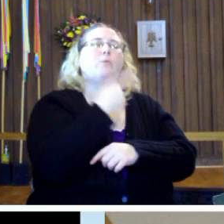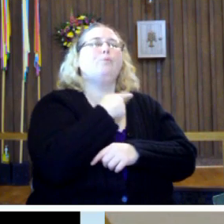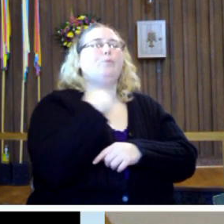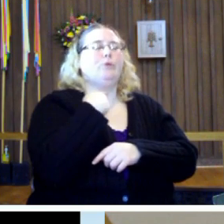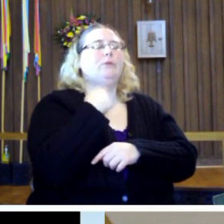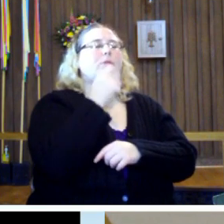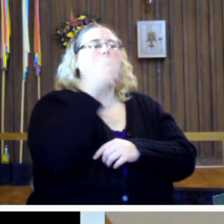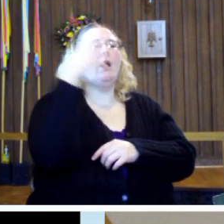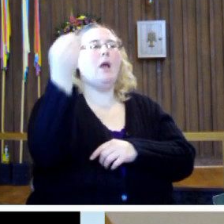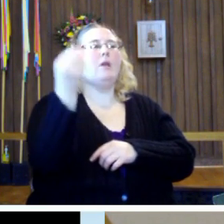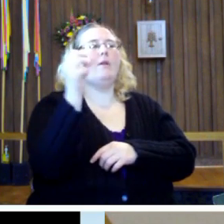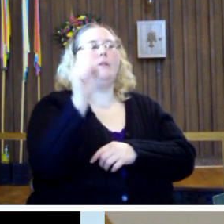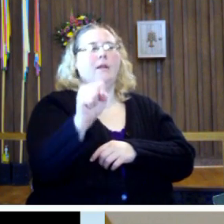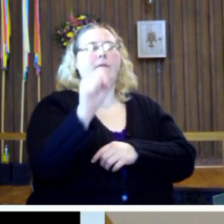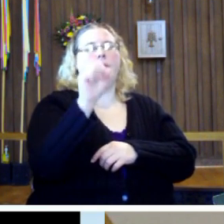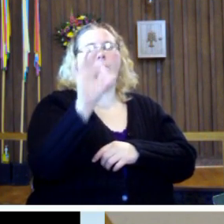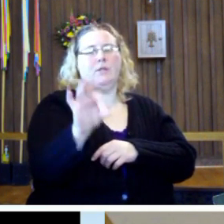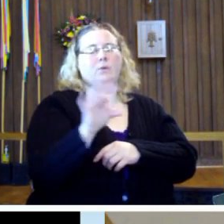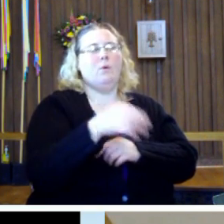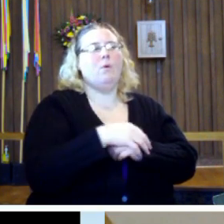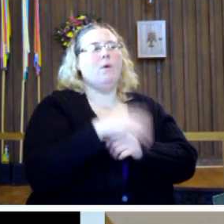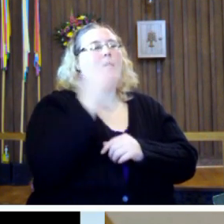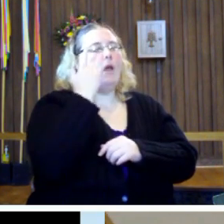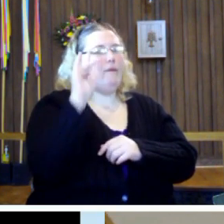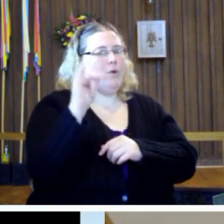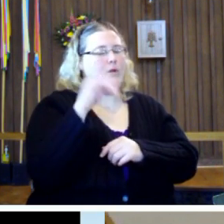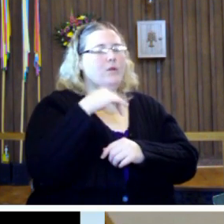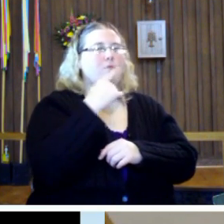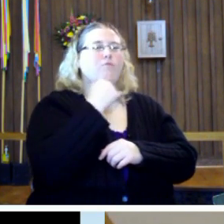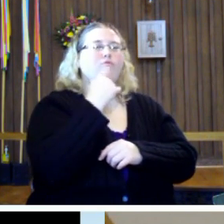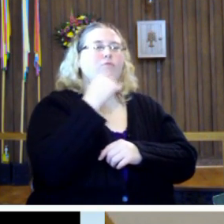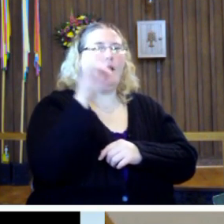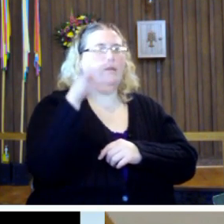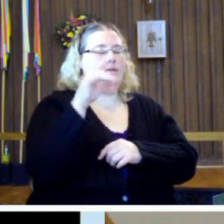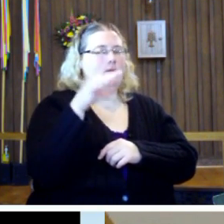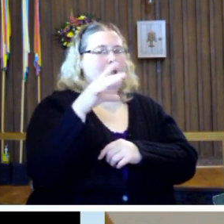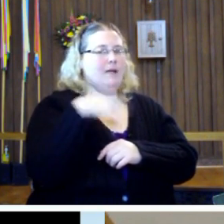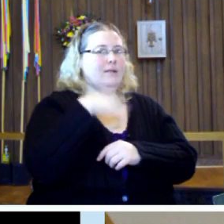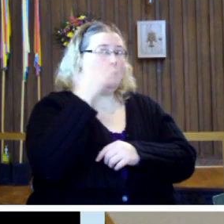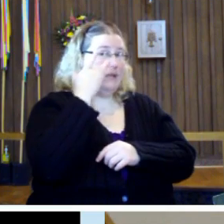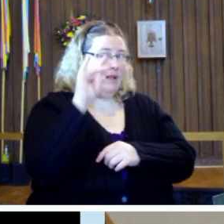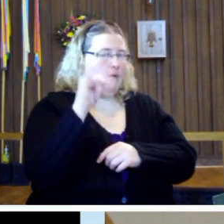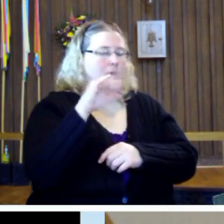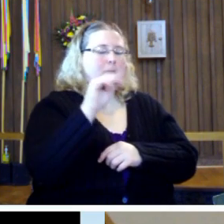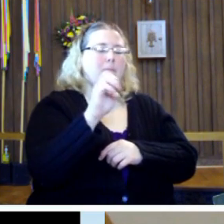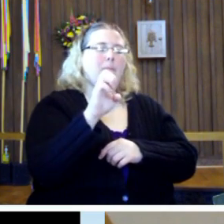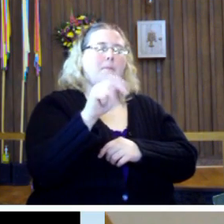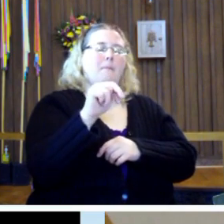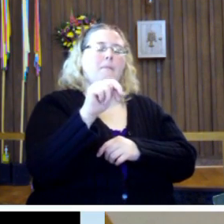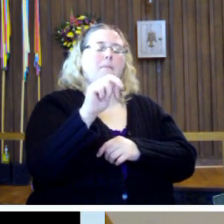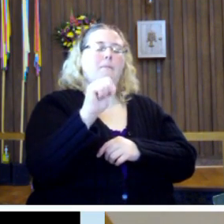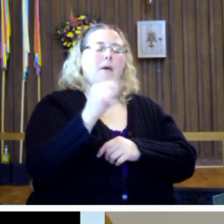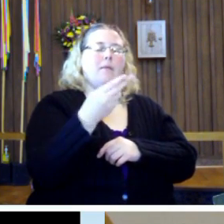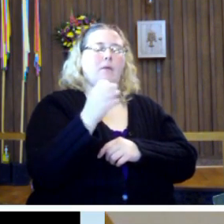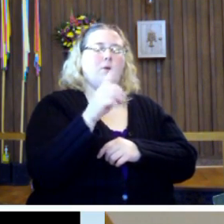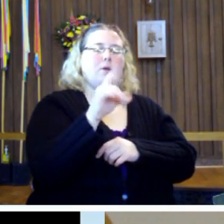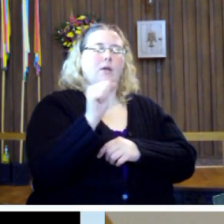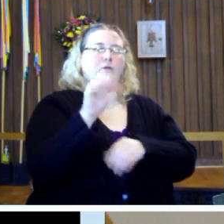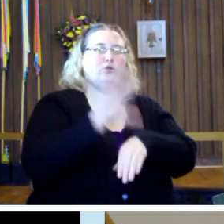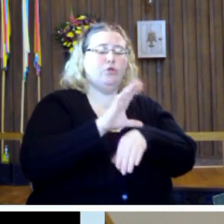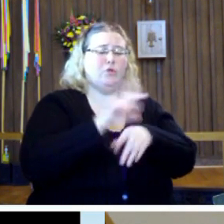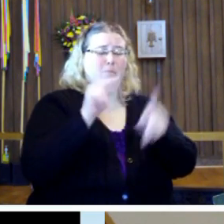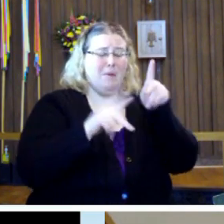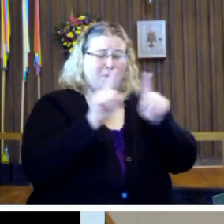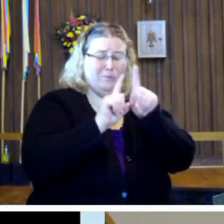out in San Francisco in the red light district of San Francisco, a Methodist church where people line up